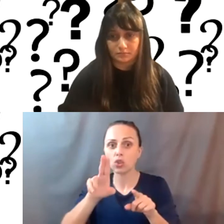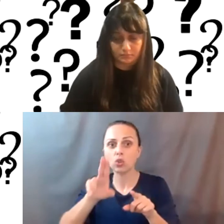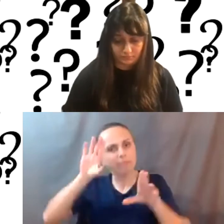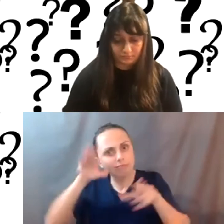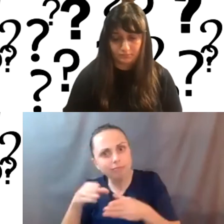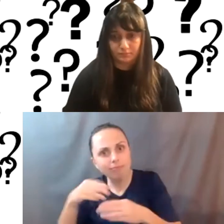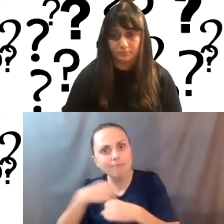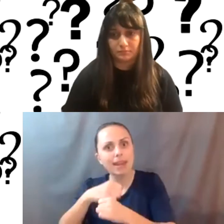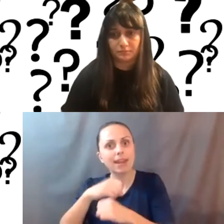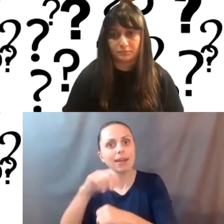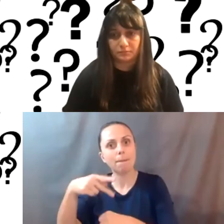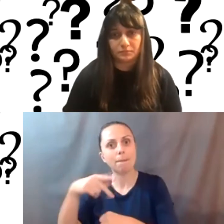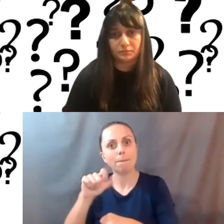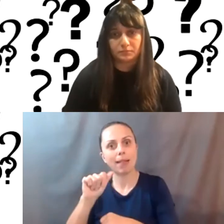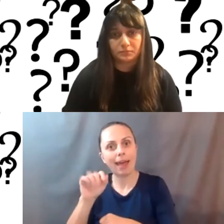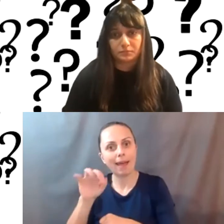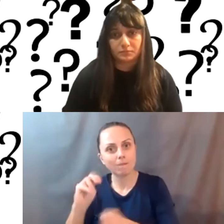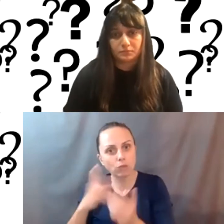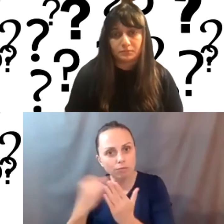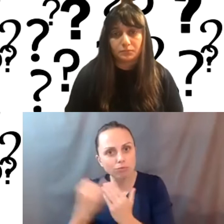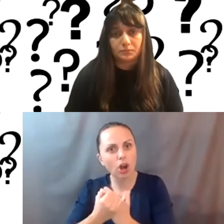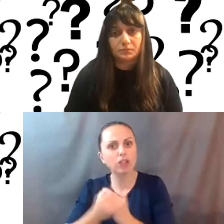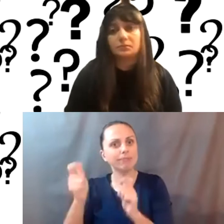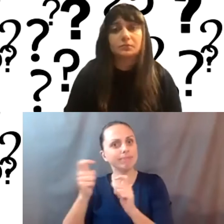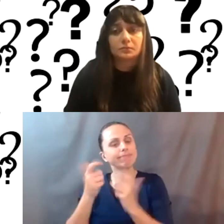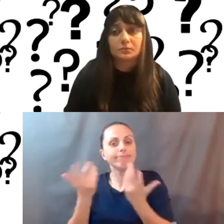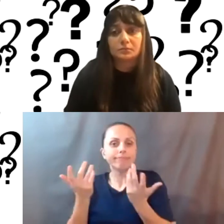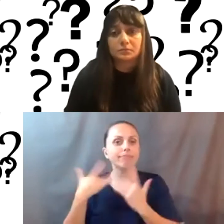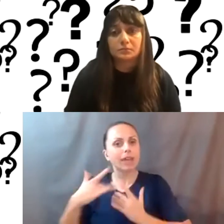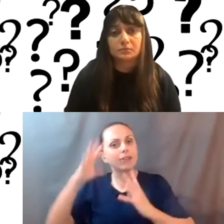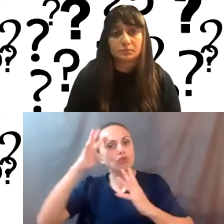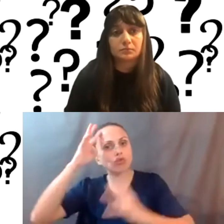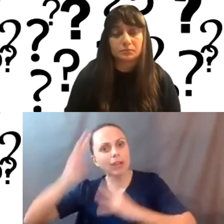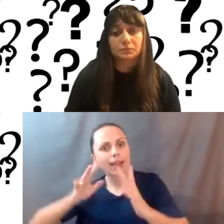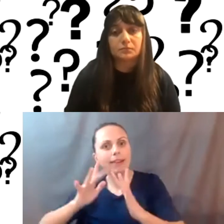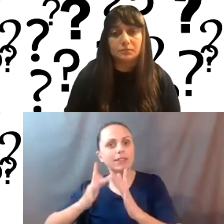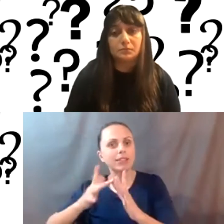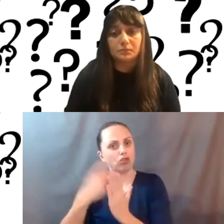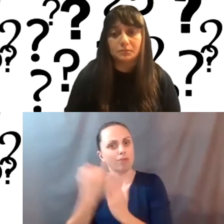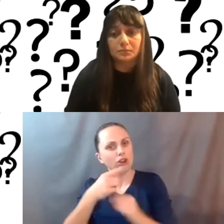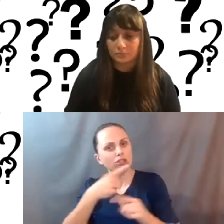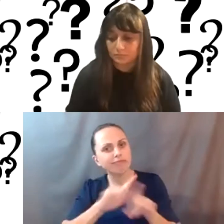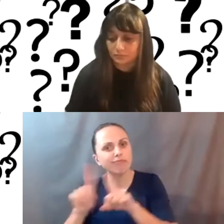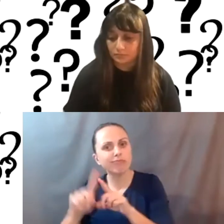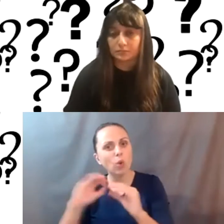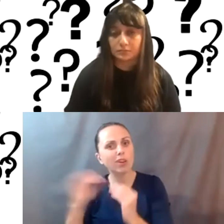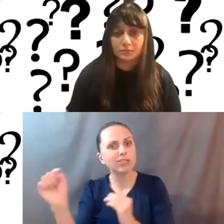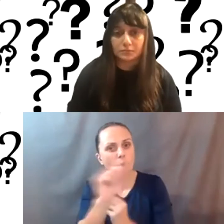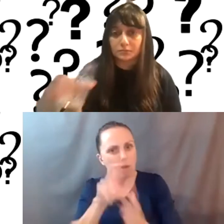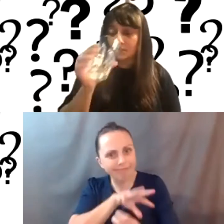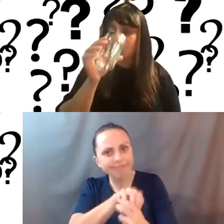projects, which are sort of large scale, I'd say, creative digital projects that organizations want to do.